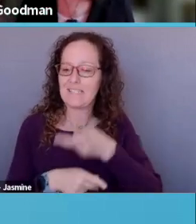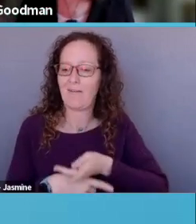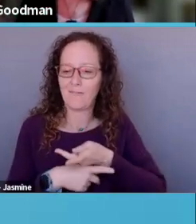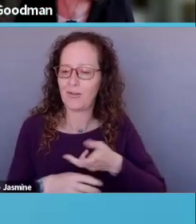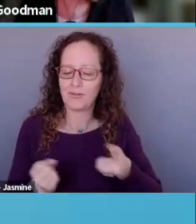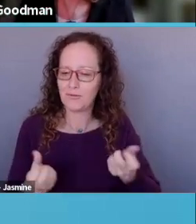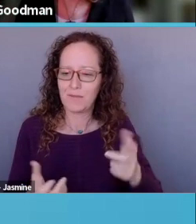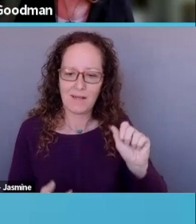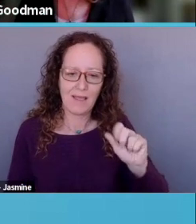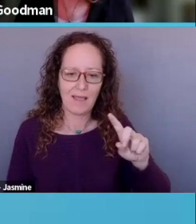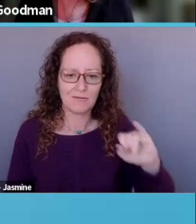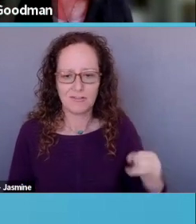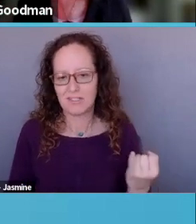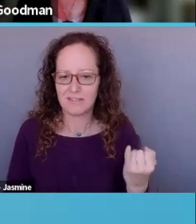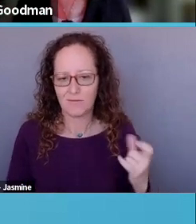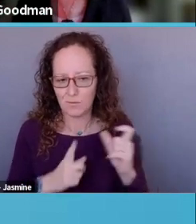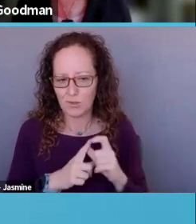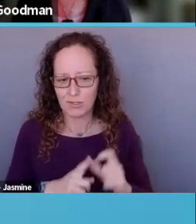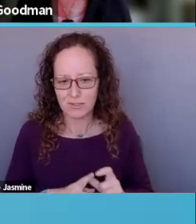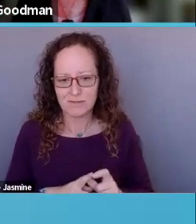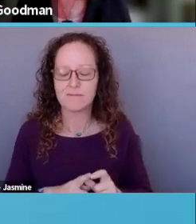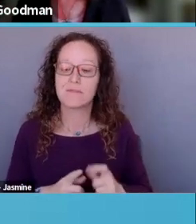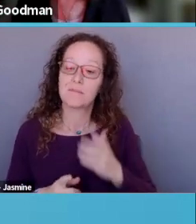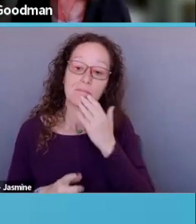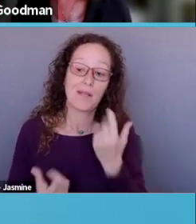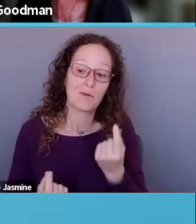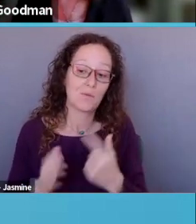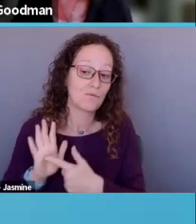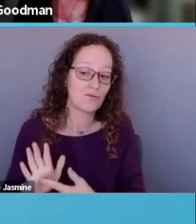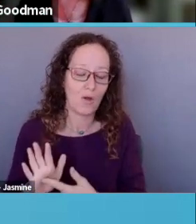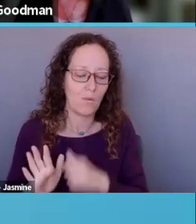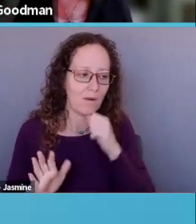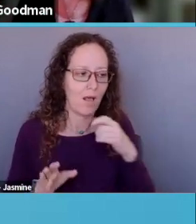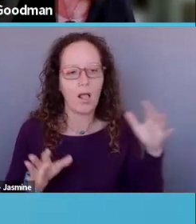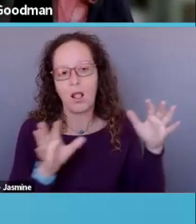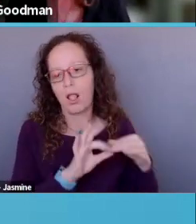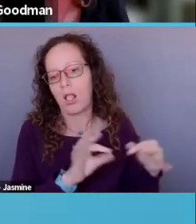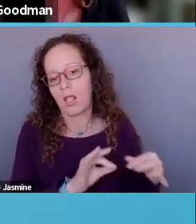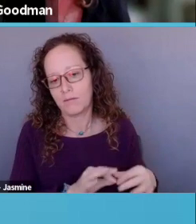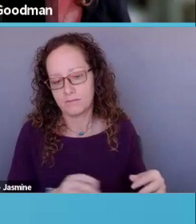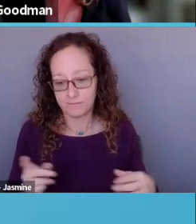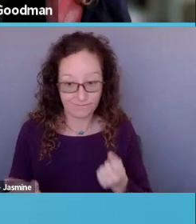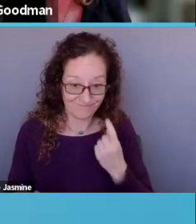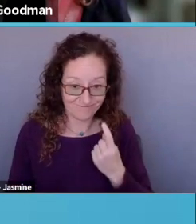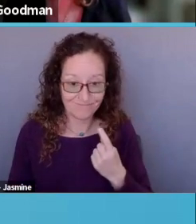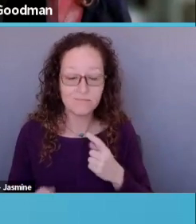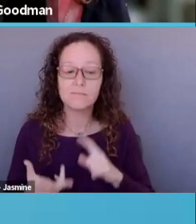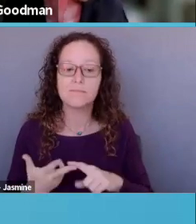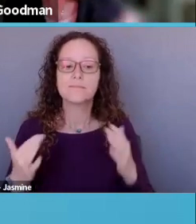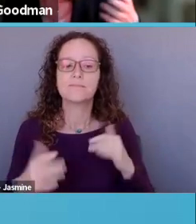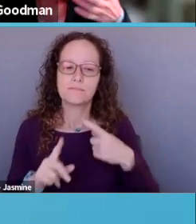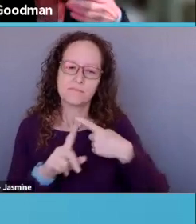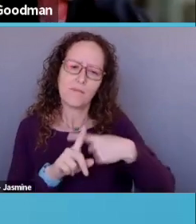old adage about show, don't tell and be positive. That's also critical because, um,